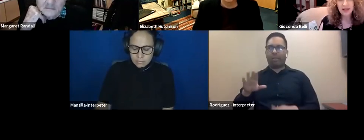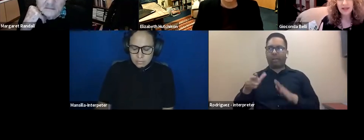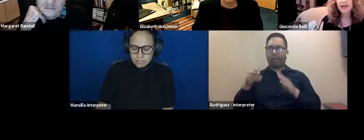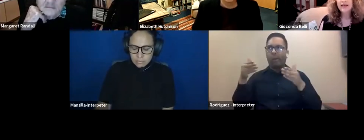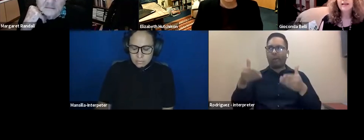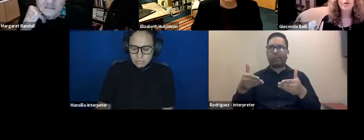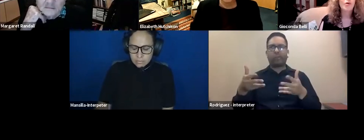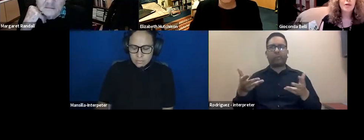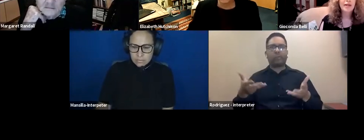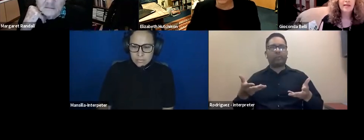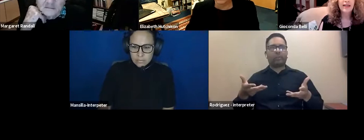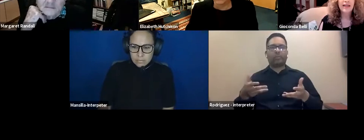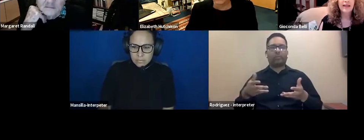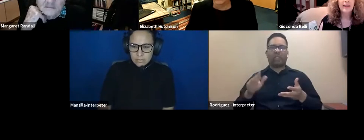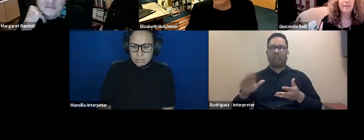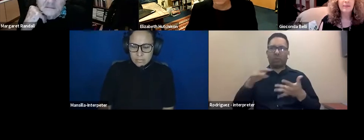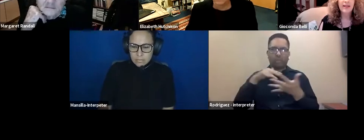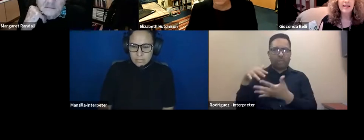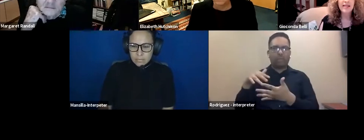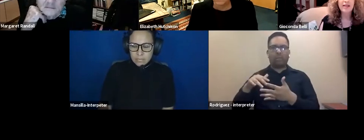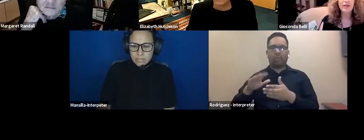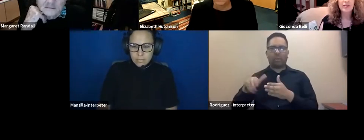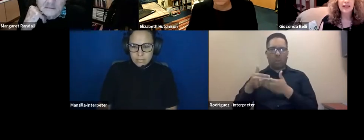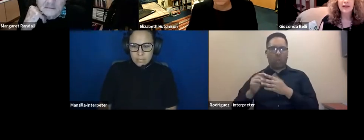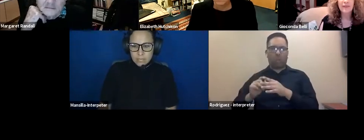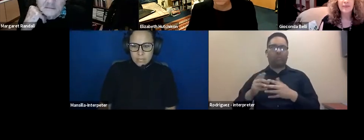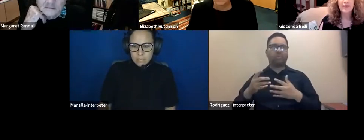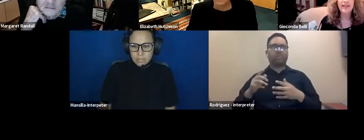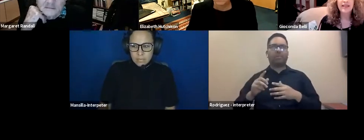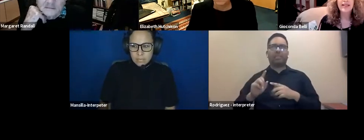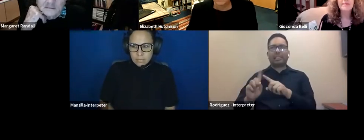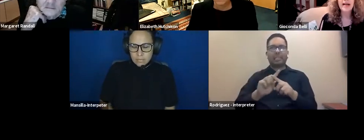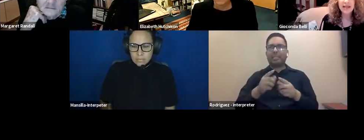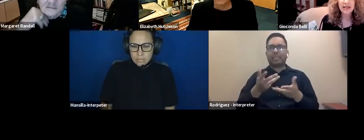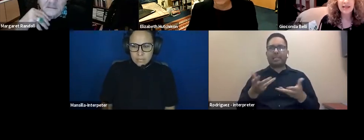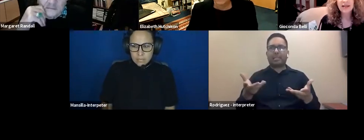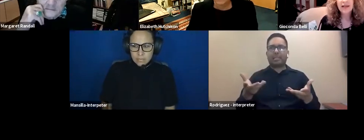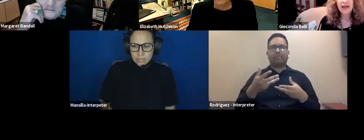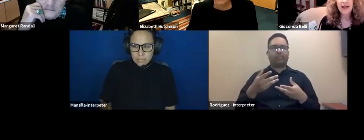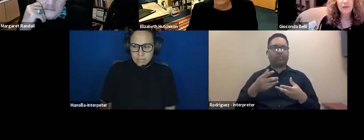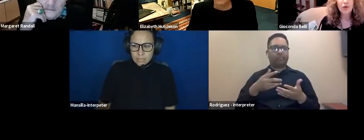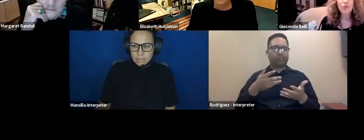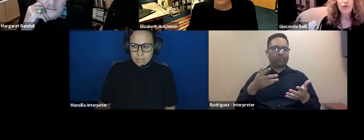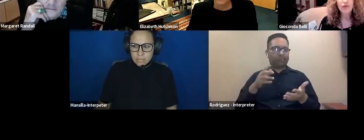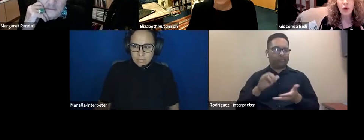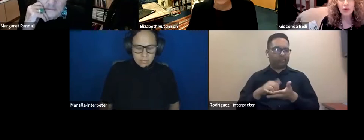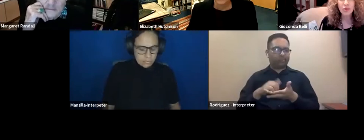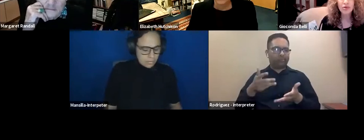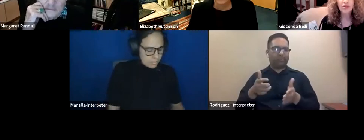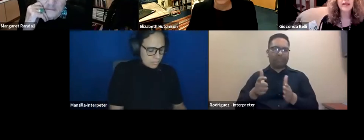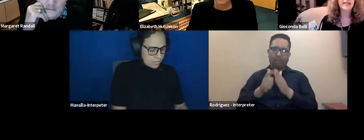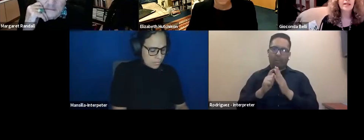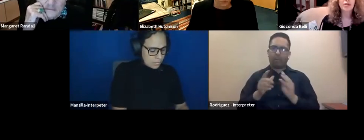study, in all the things that demand a much more